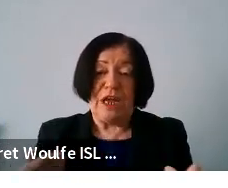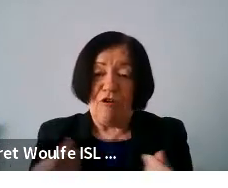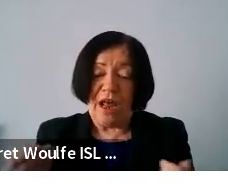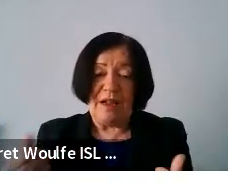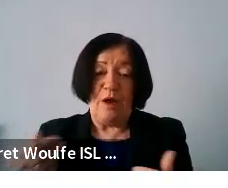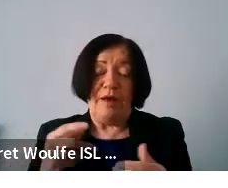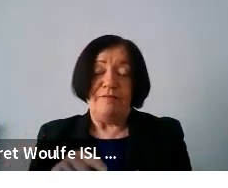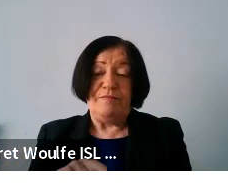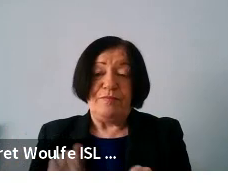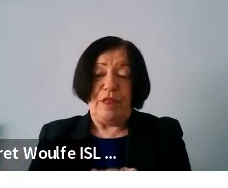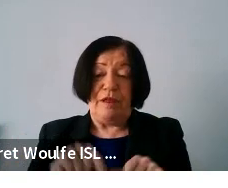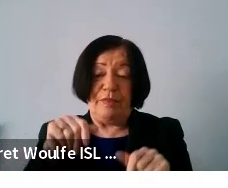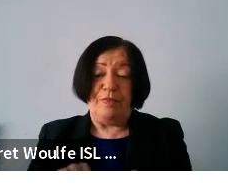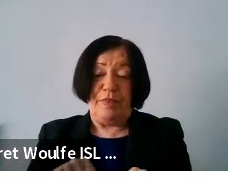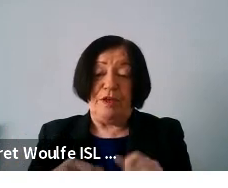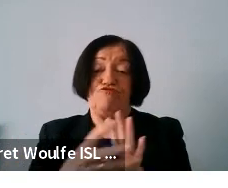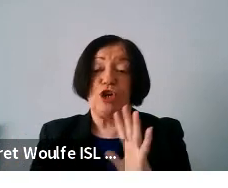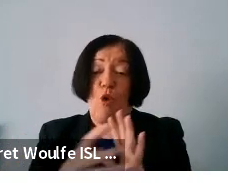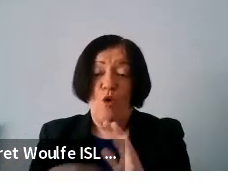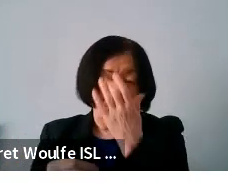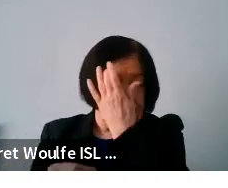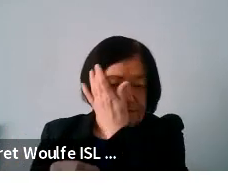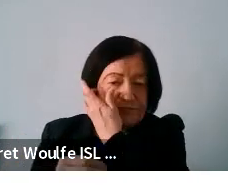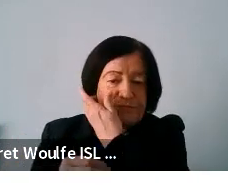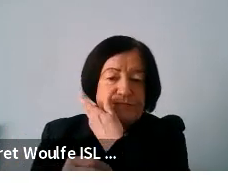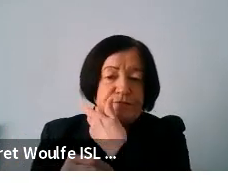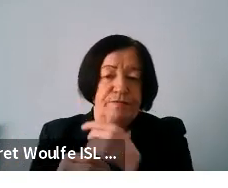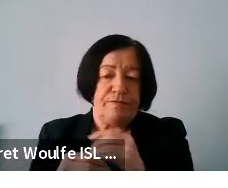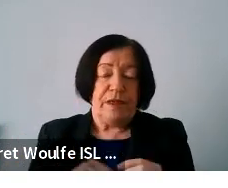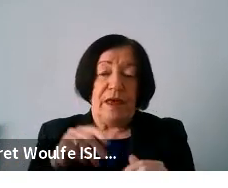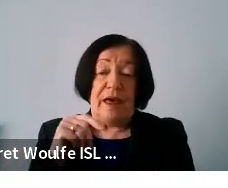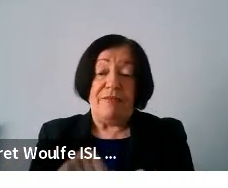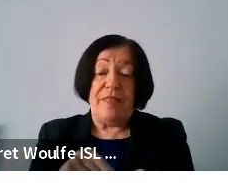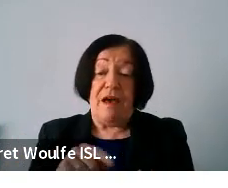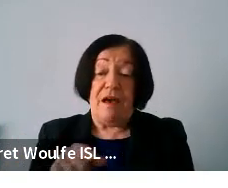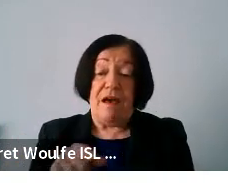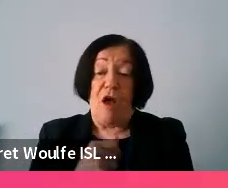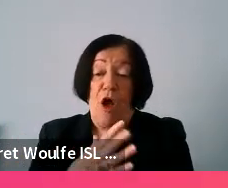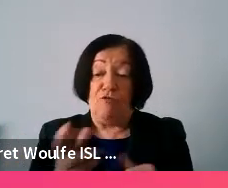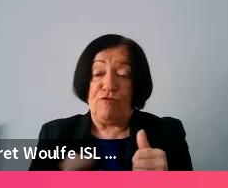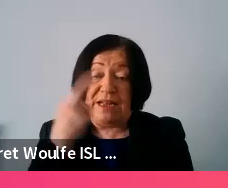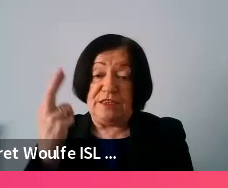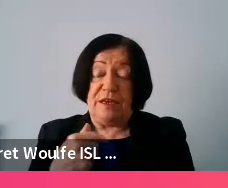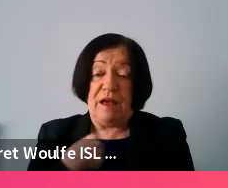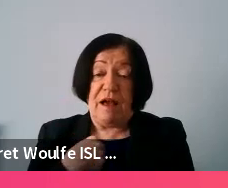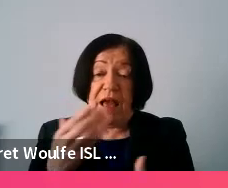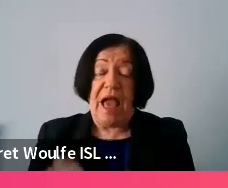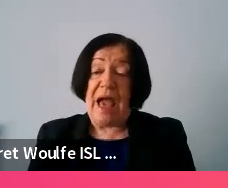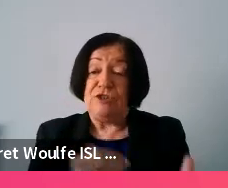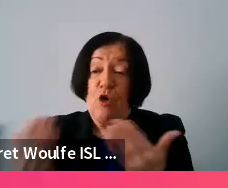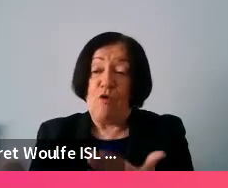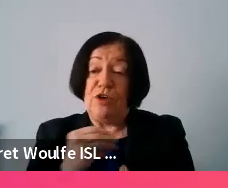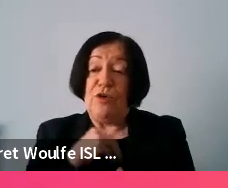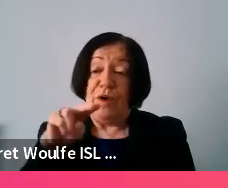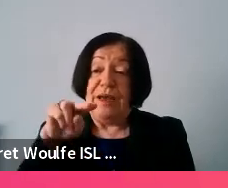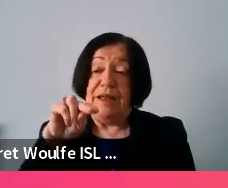course also this recording so and that's it already i hand over to